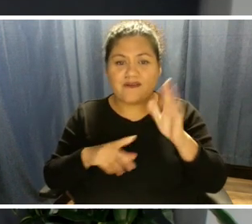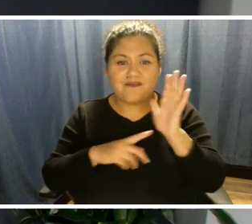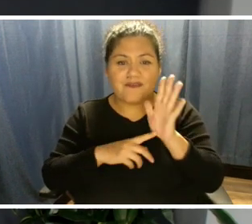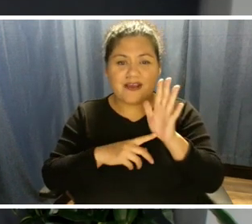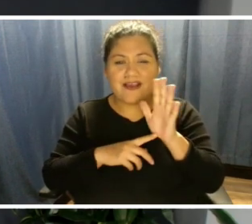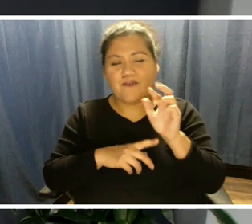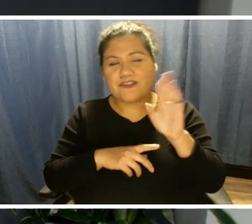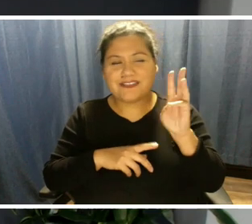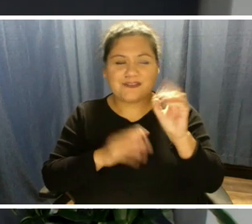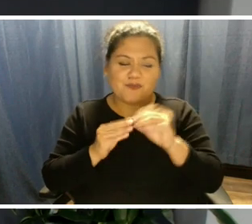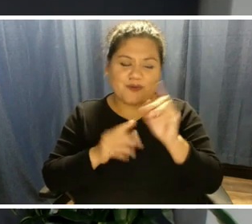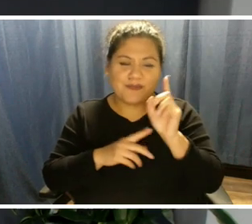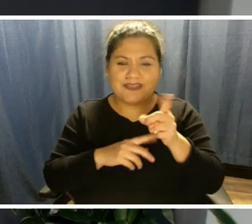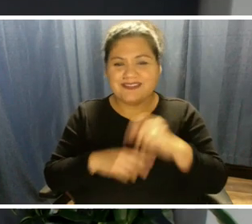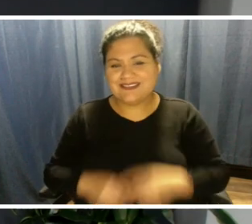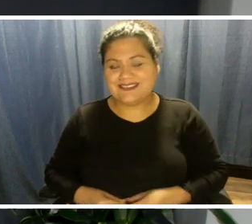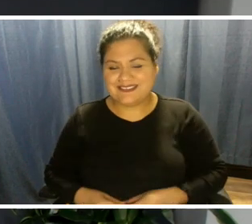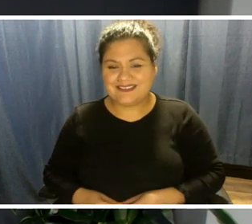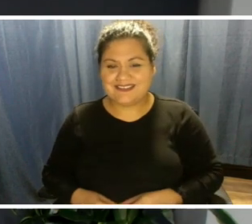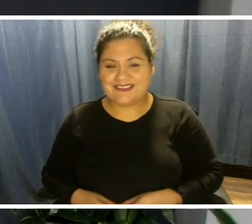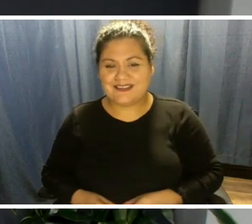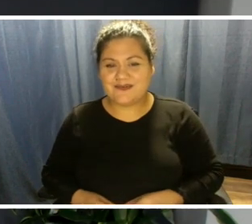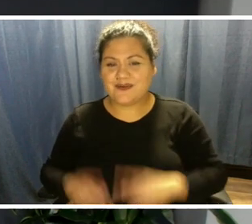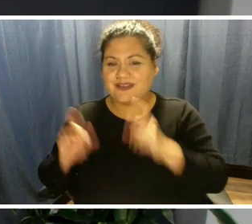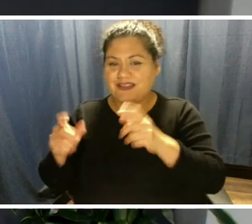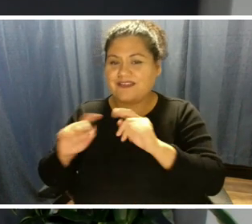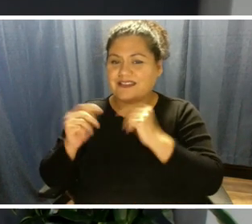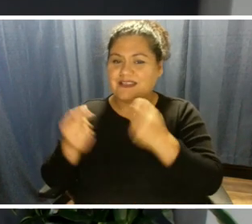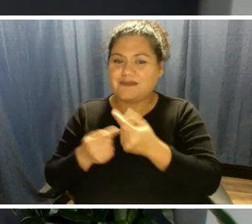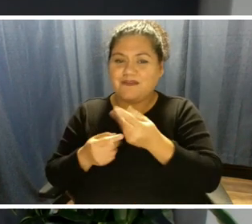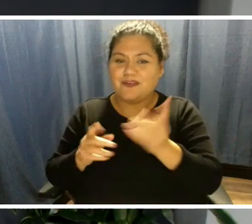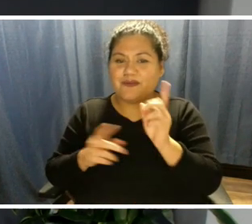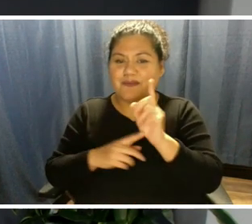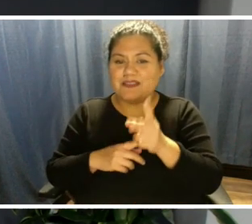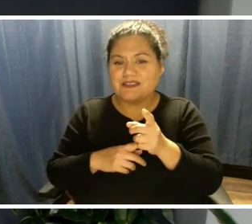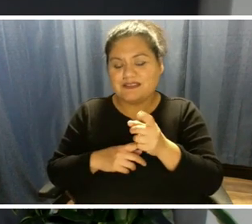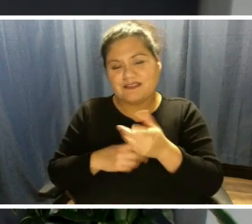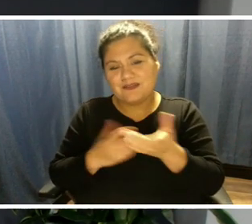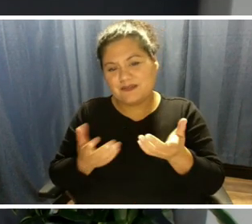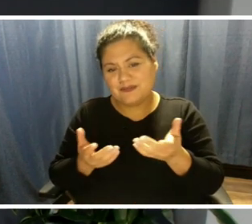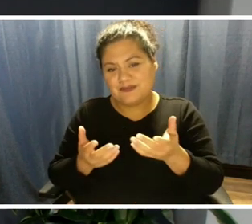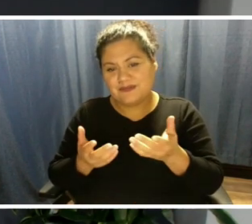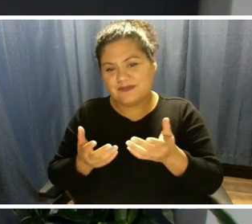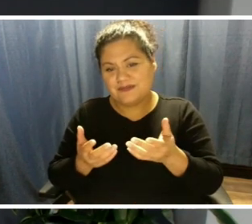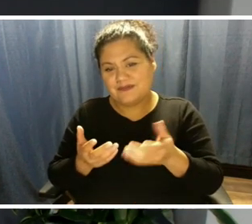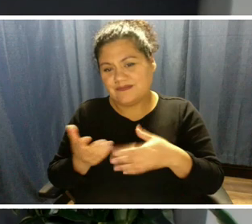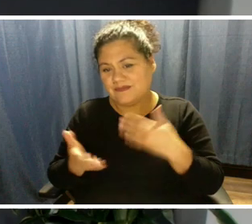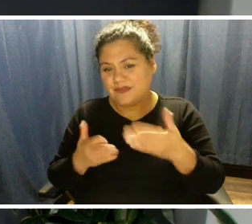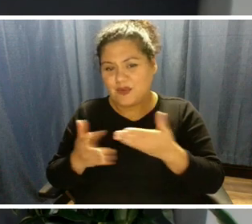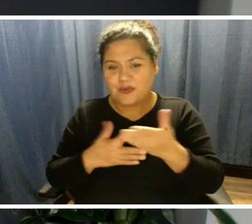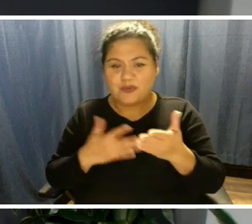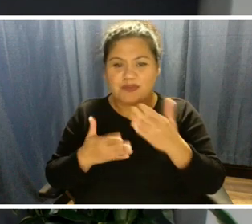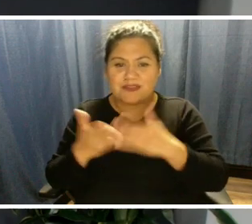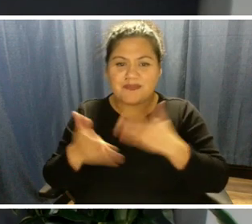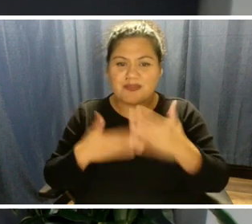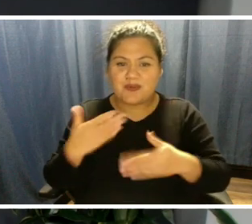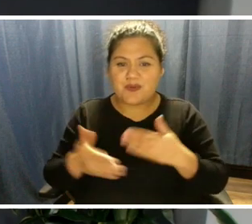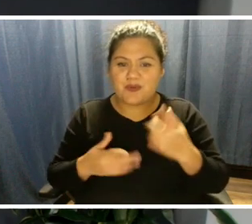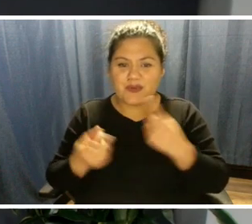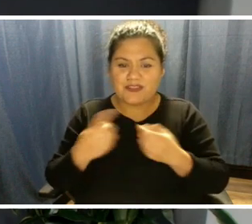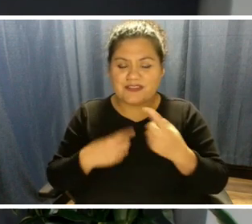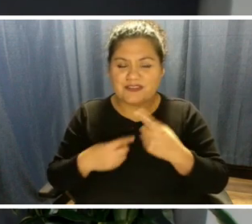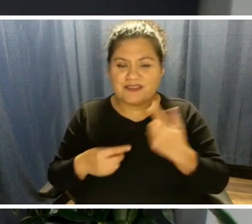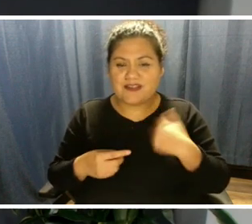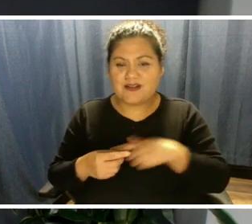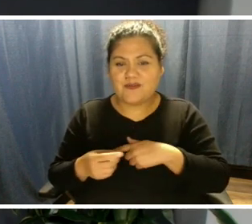minutes. So we'll give the team a couple of minutes to go through some of the questions that we've